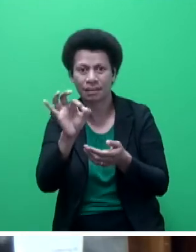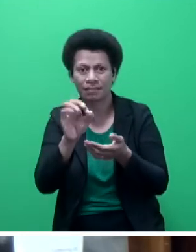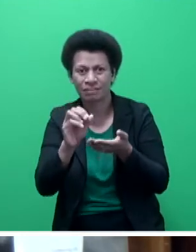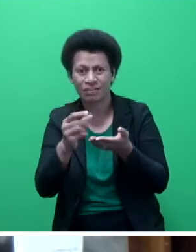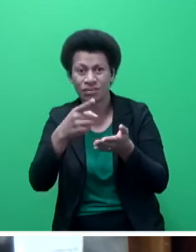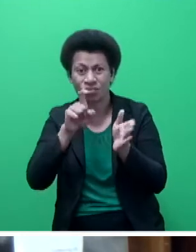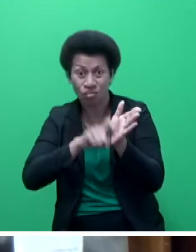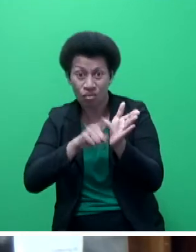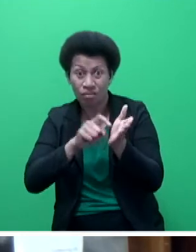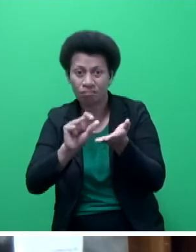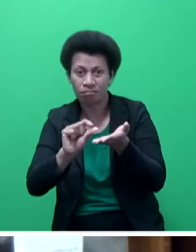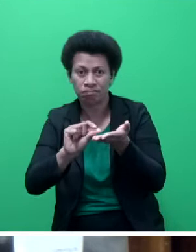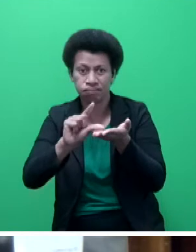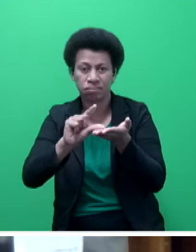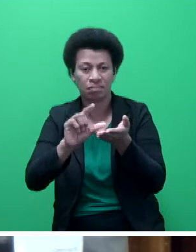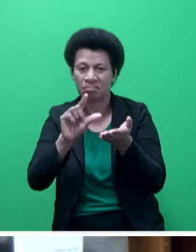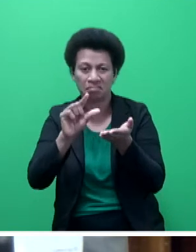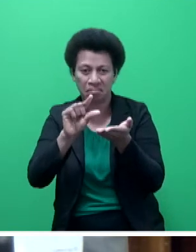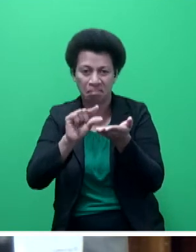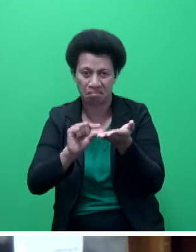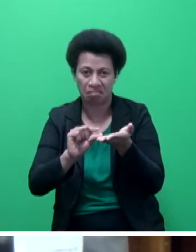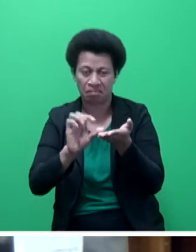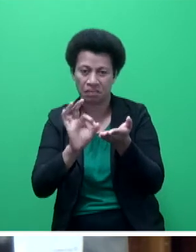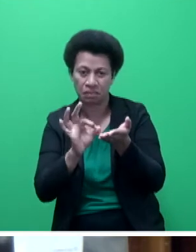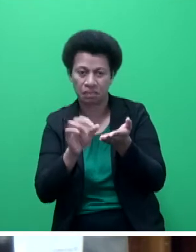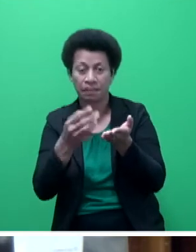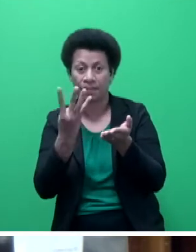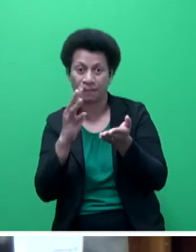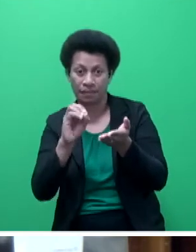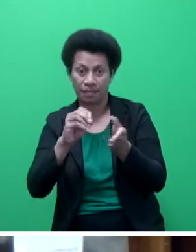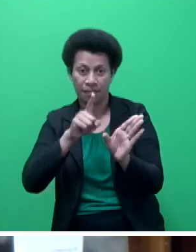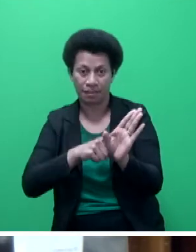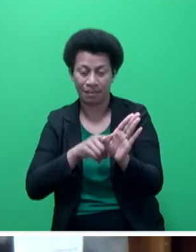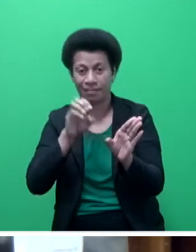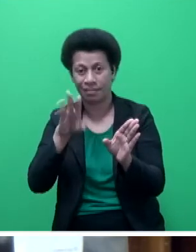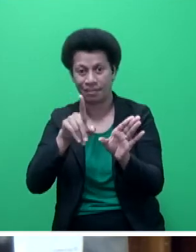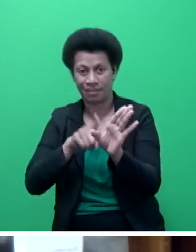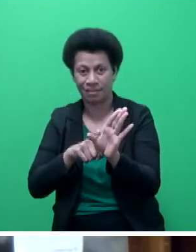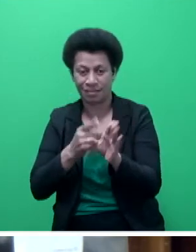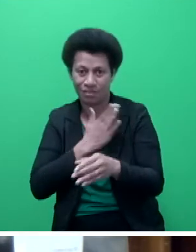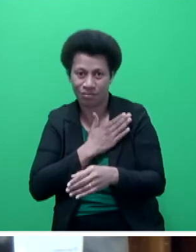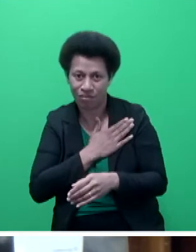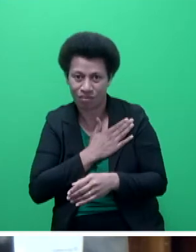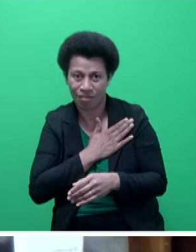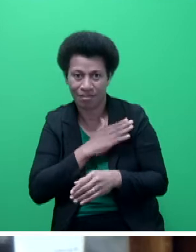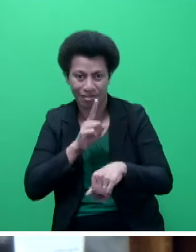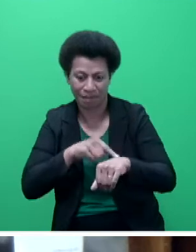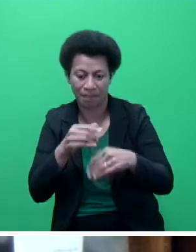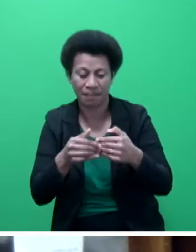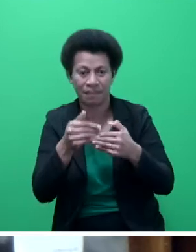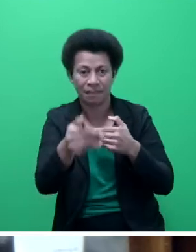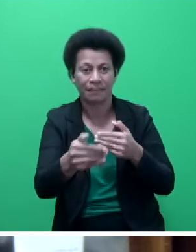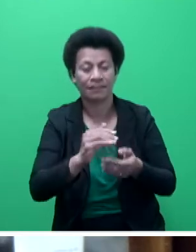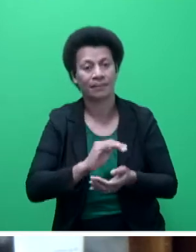0.75% service fee, Speaker, sir, 40-year terms, 10-year grace period. Mr Speaker, sir, again,